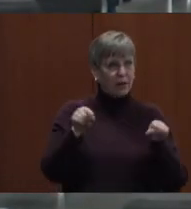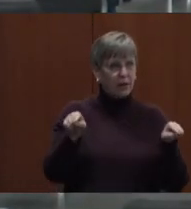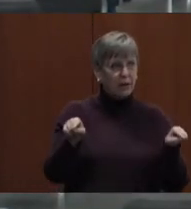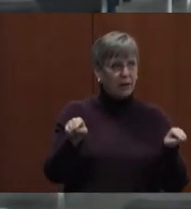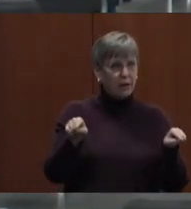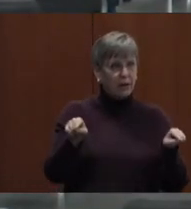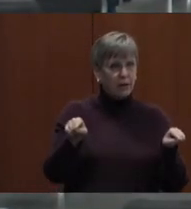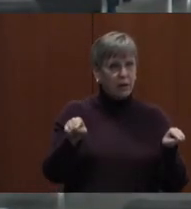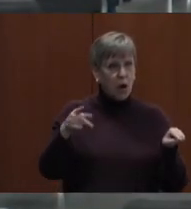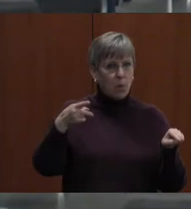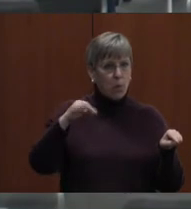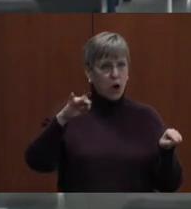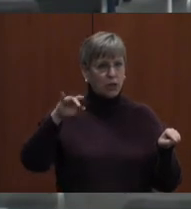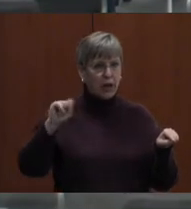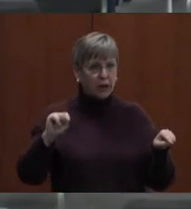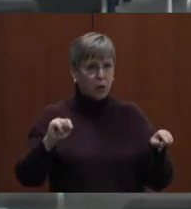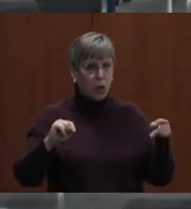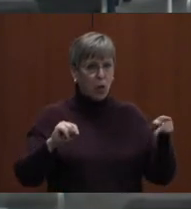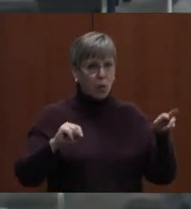Projects or products?